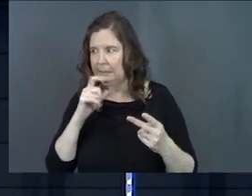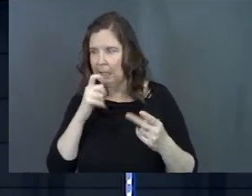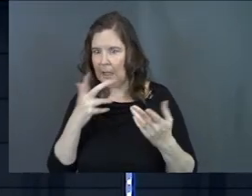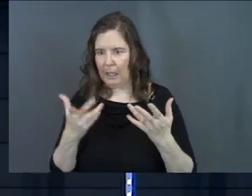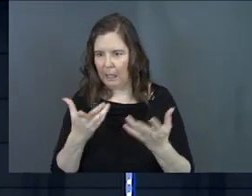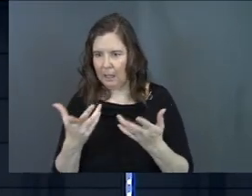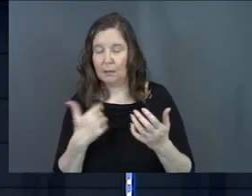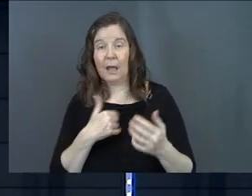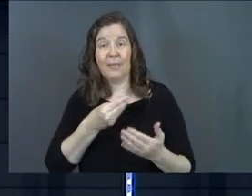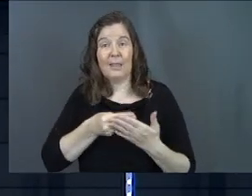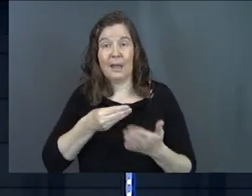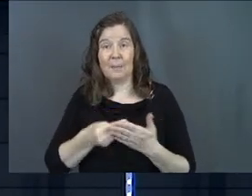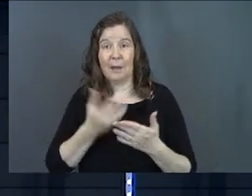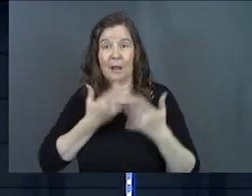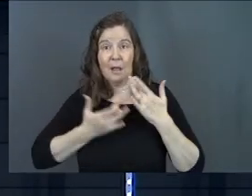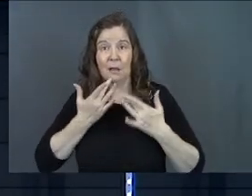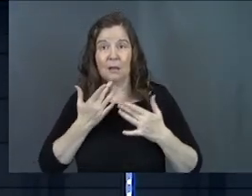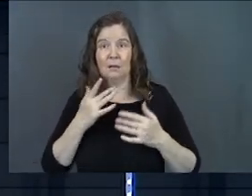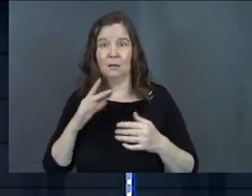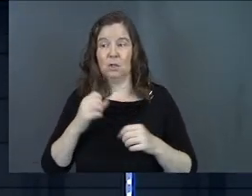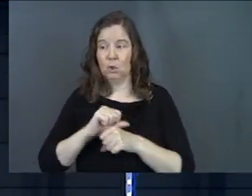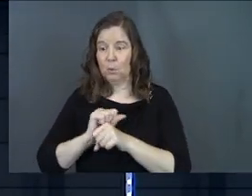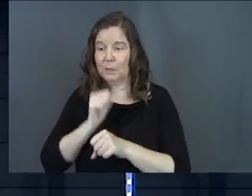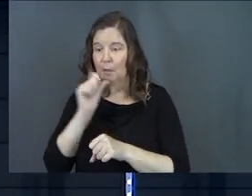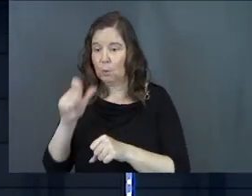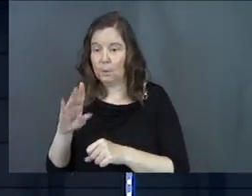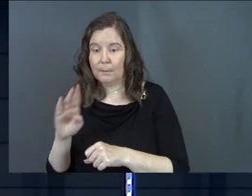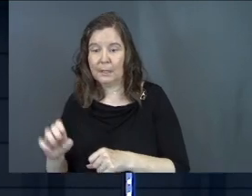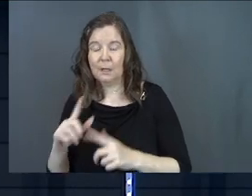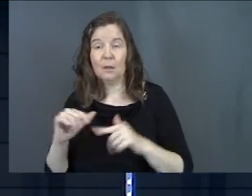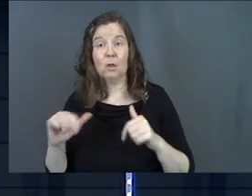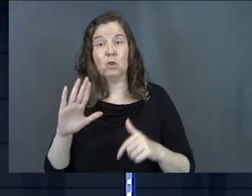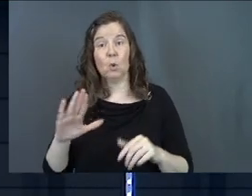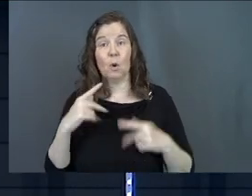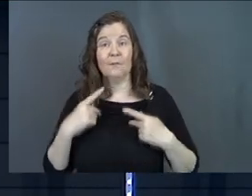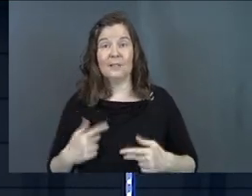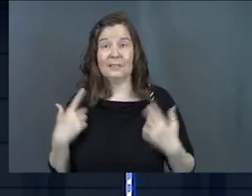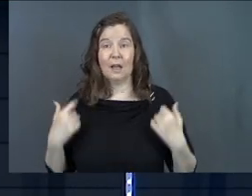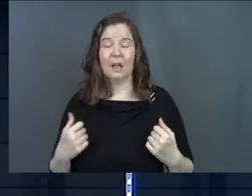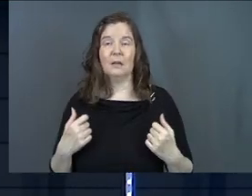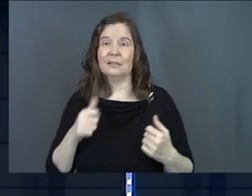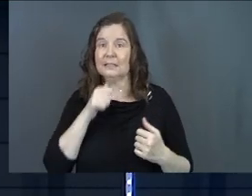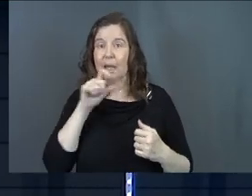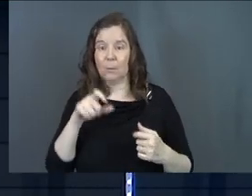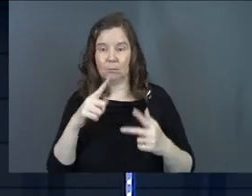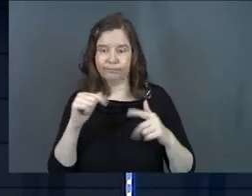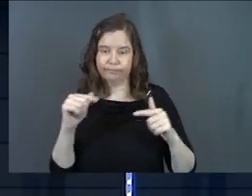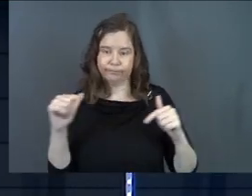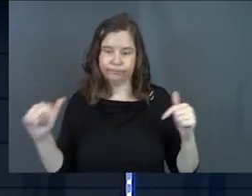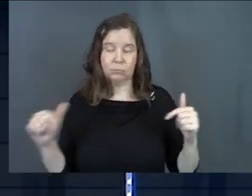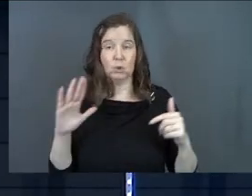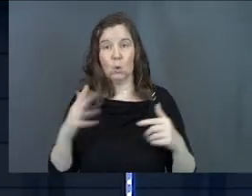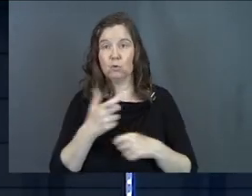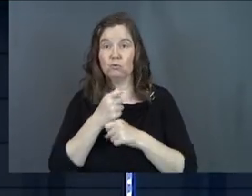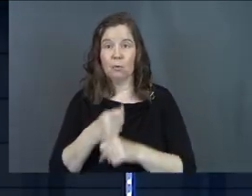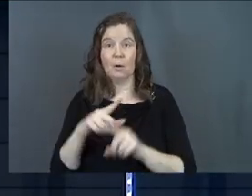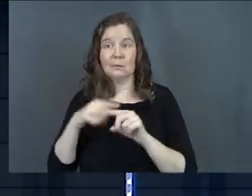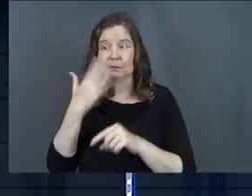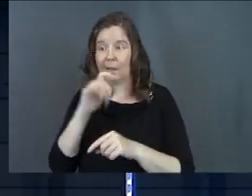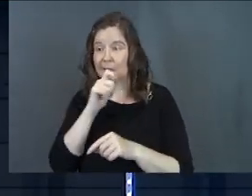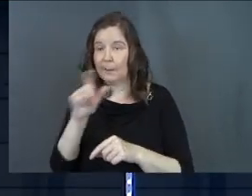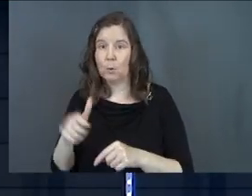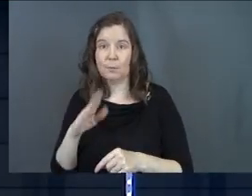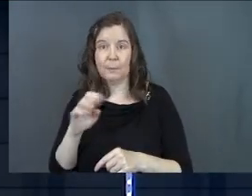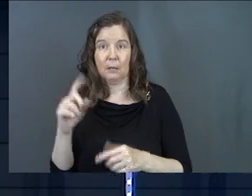isn't where it's supposed to be. the money's not where it's supposed to be. The career's not where it's supposed to be. Your physical health isn't where it's supposed to be. Your trust in God